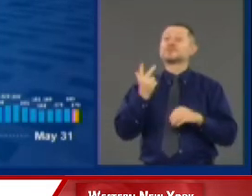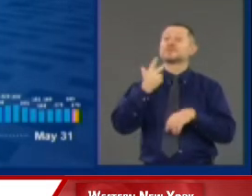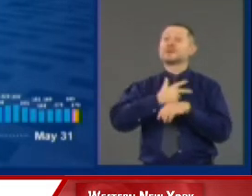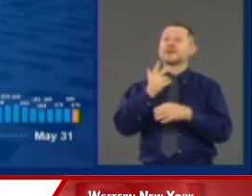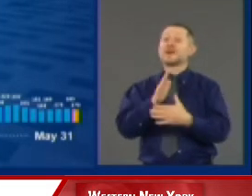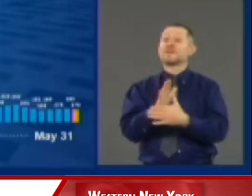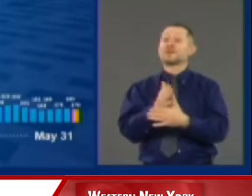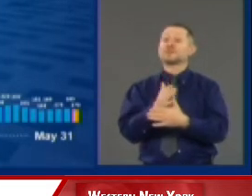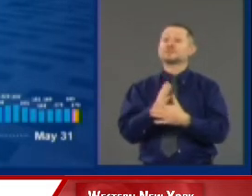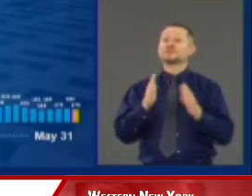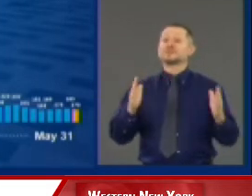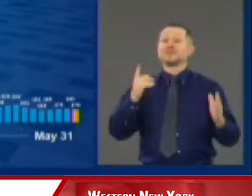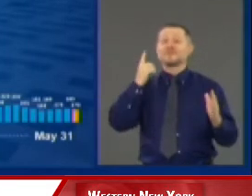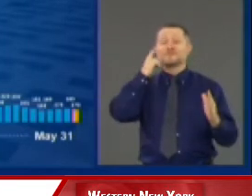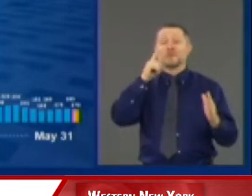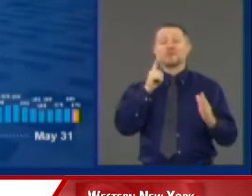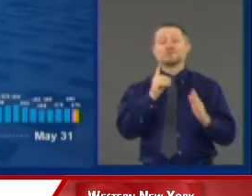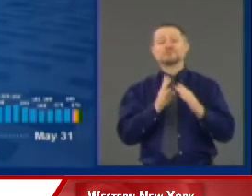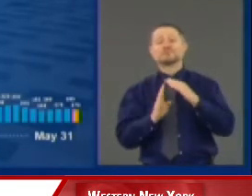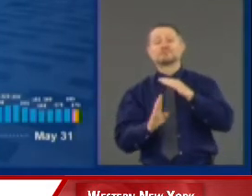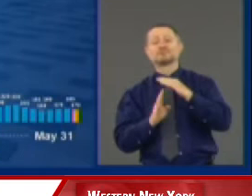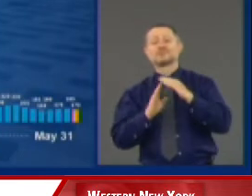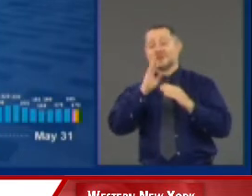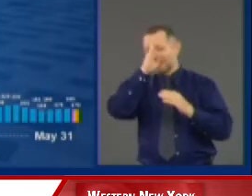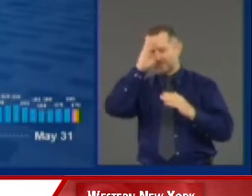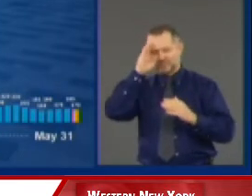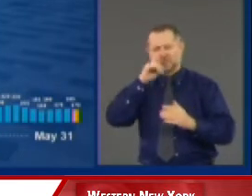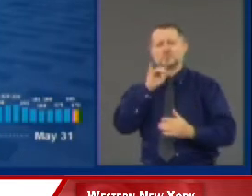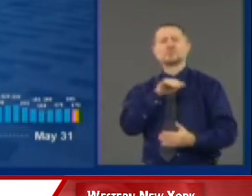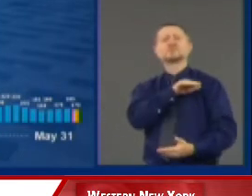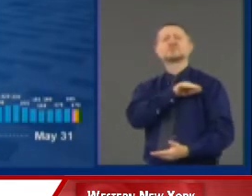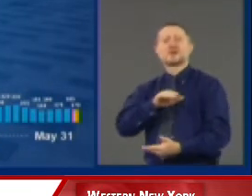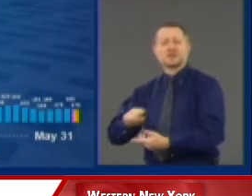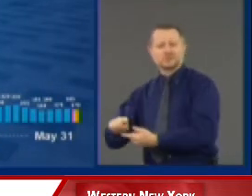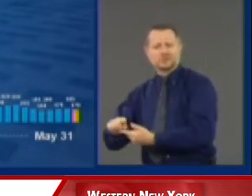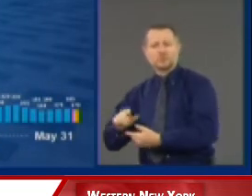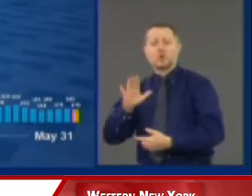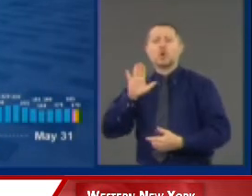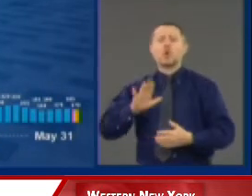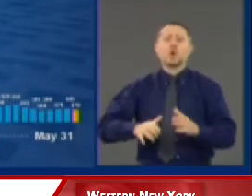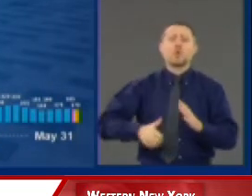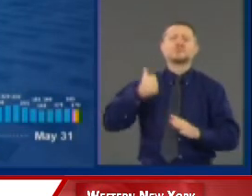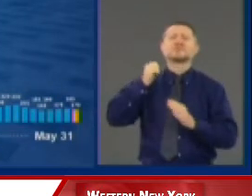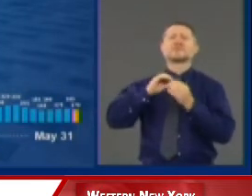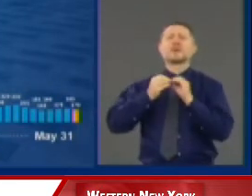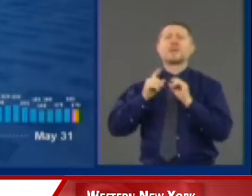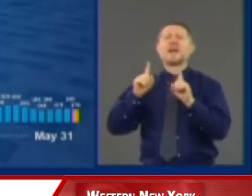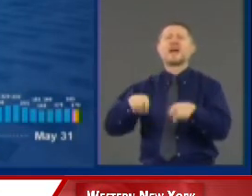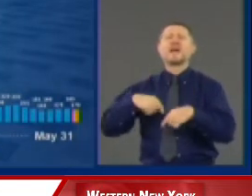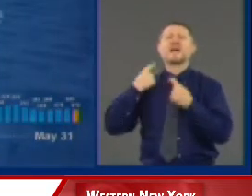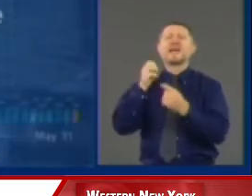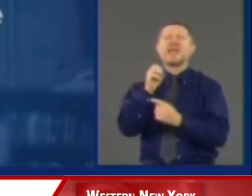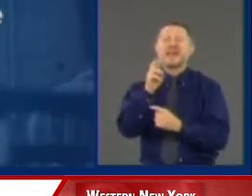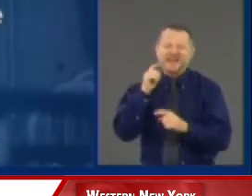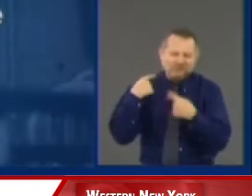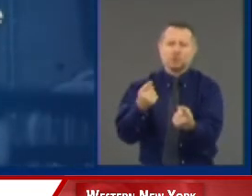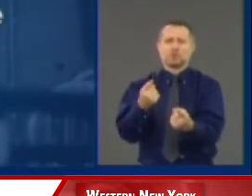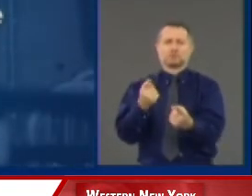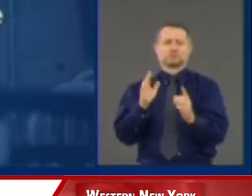of new hospitalizations is down to the lowest level ever, which is really good news.